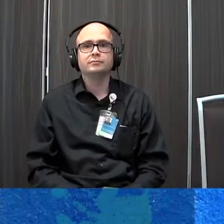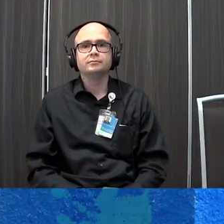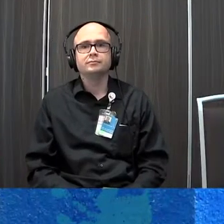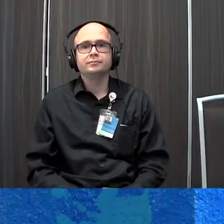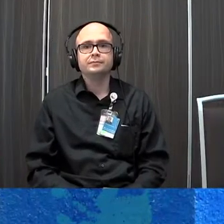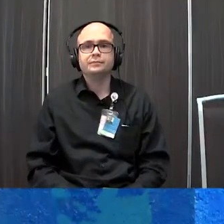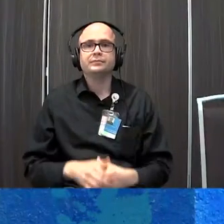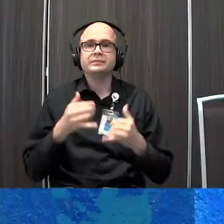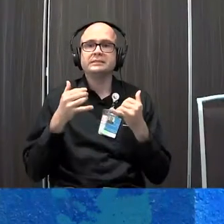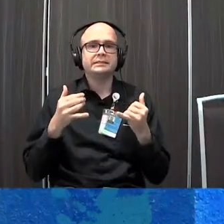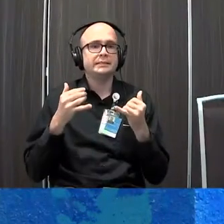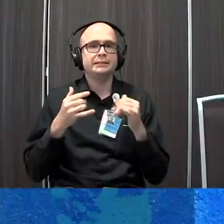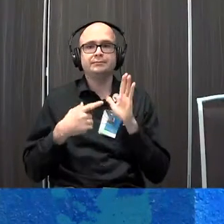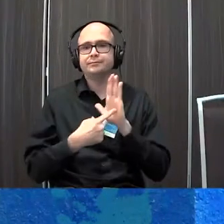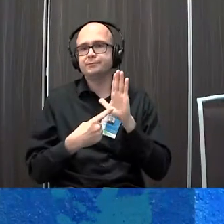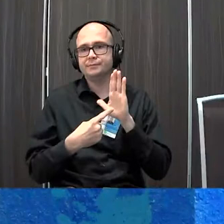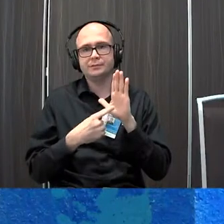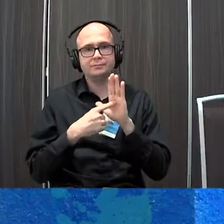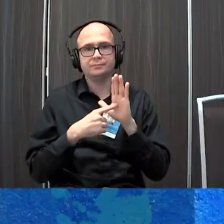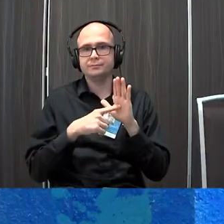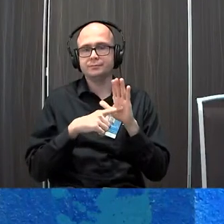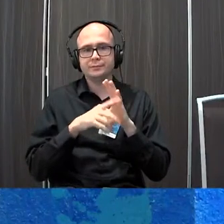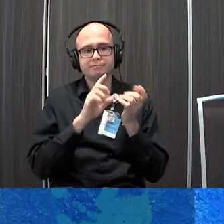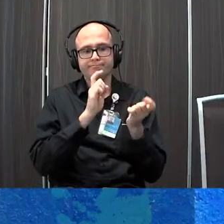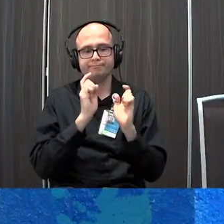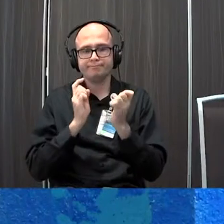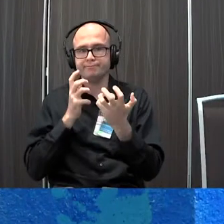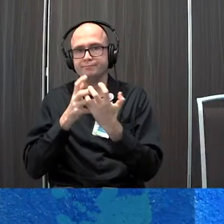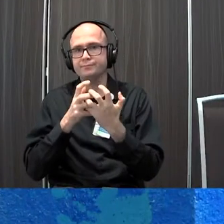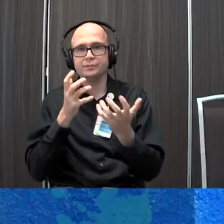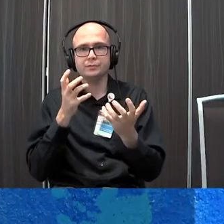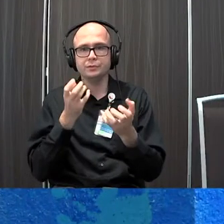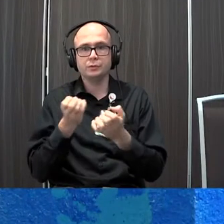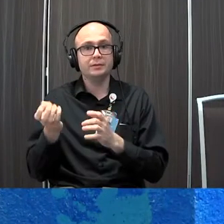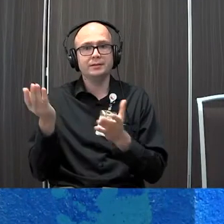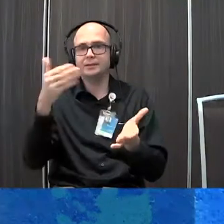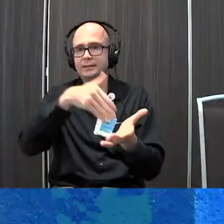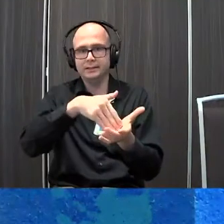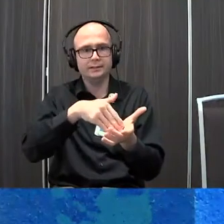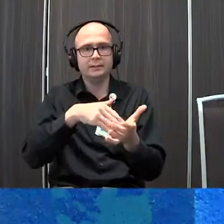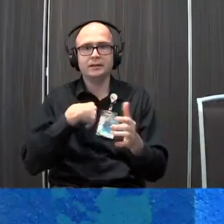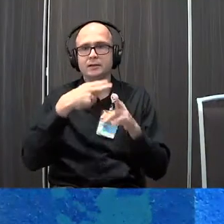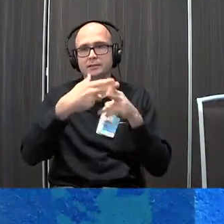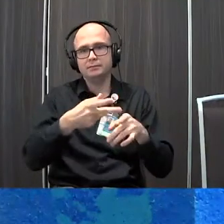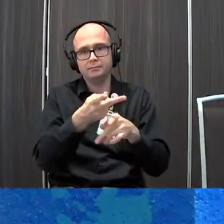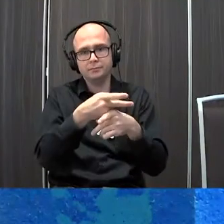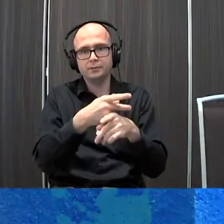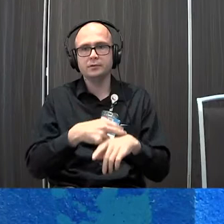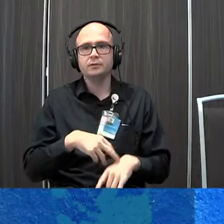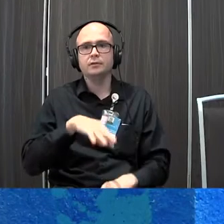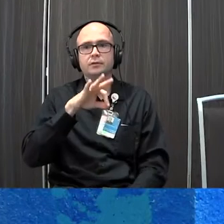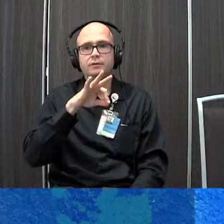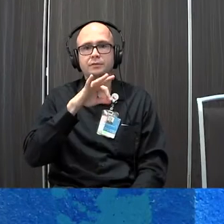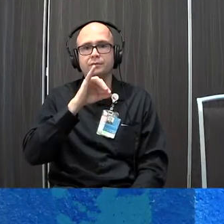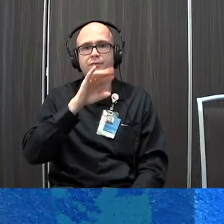now I'm going to go into just some samples of adaptive equipment again this is the only slide in which I actually name a product fireflyfriends